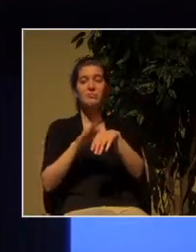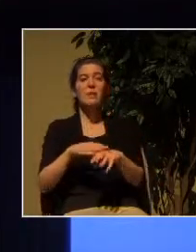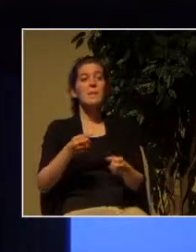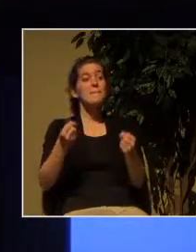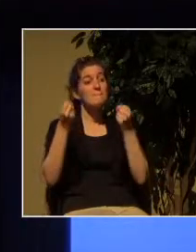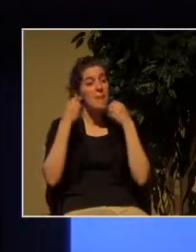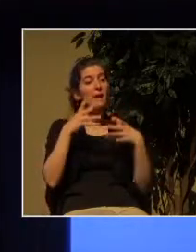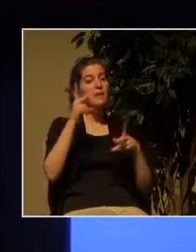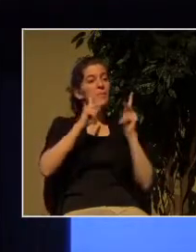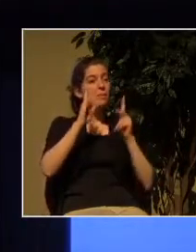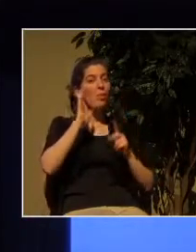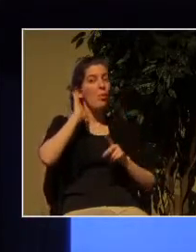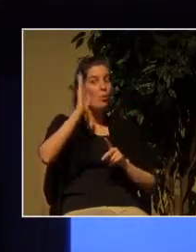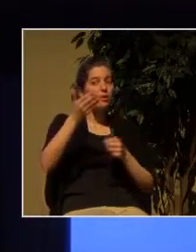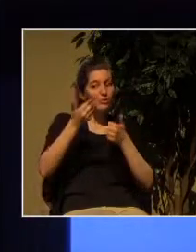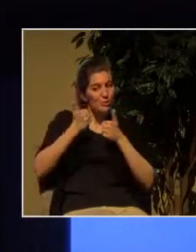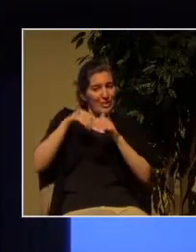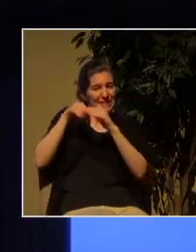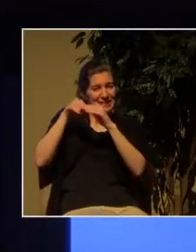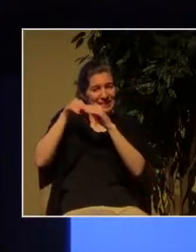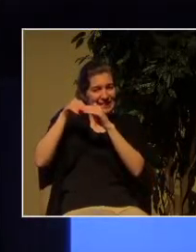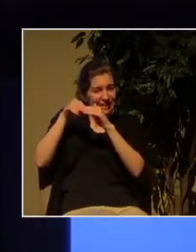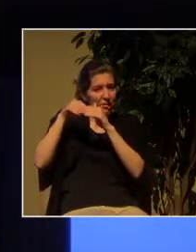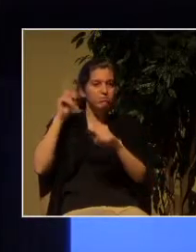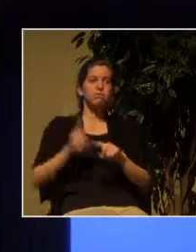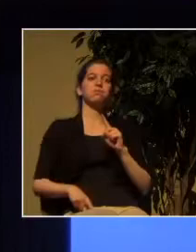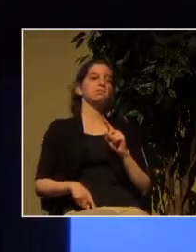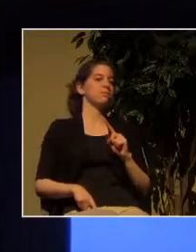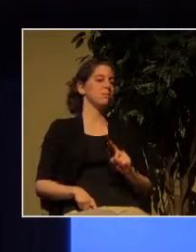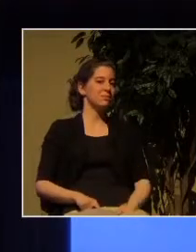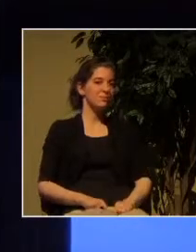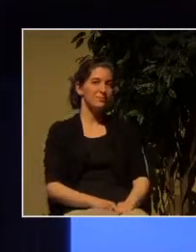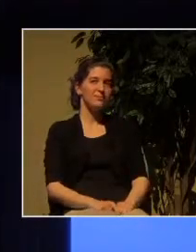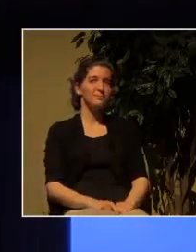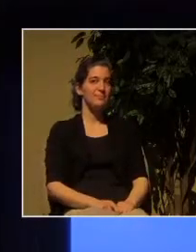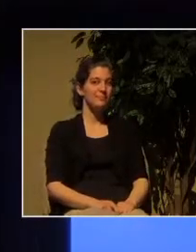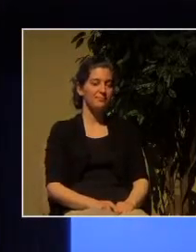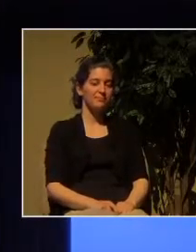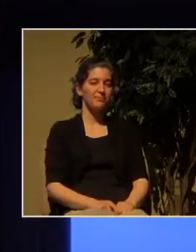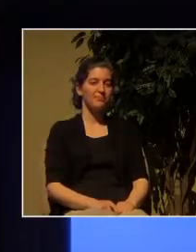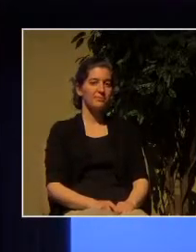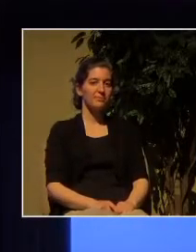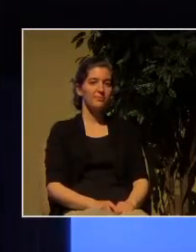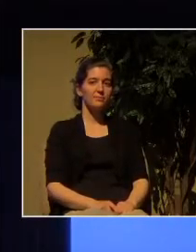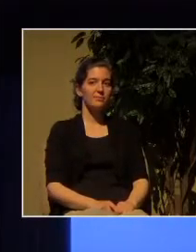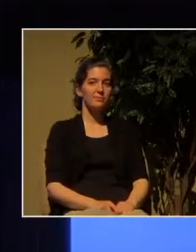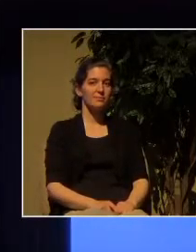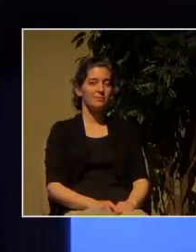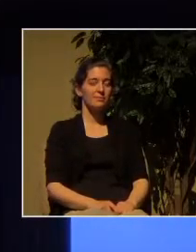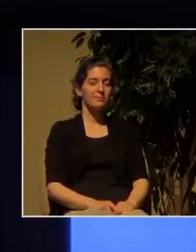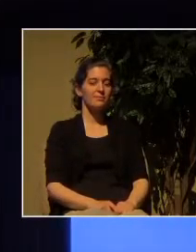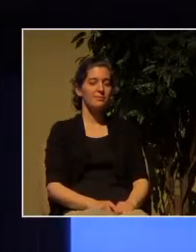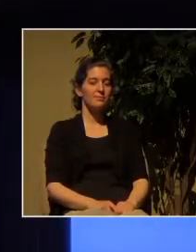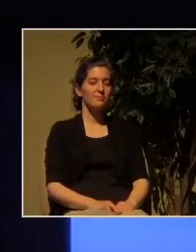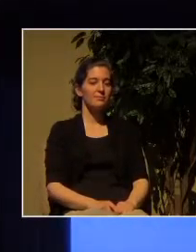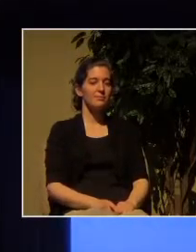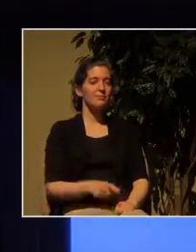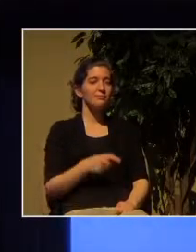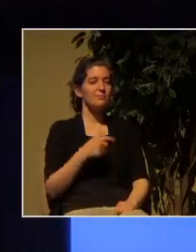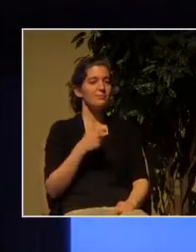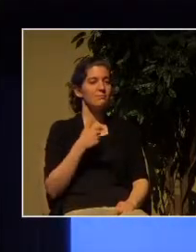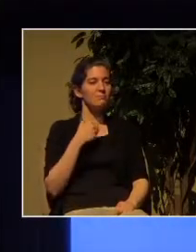enter and will not be able to don't know about you but I've always found those to be